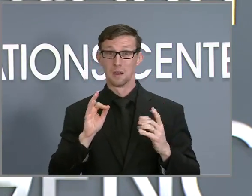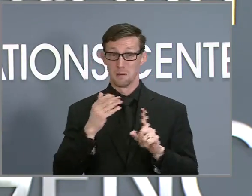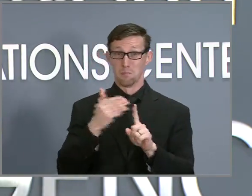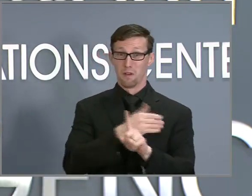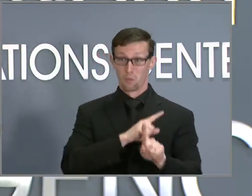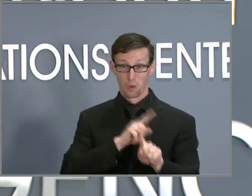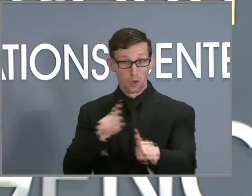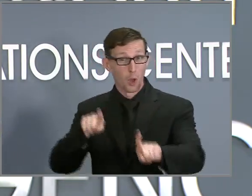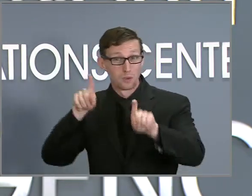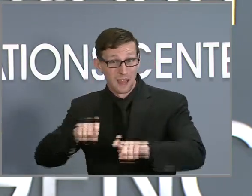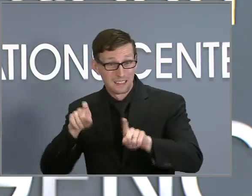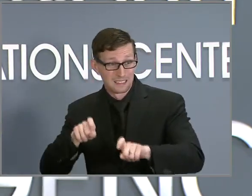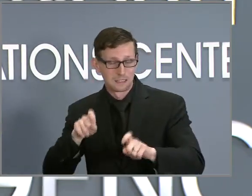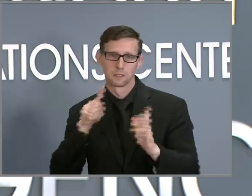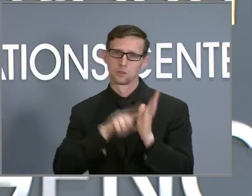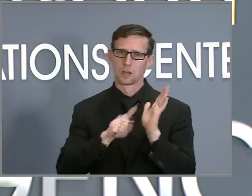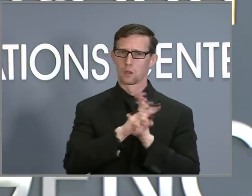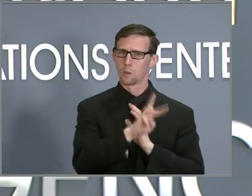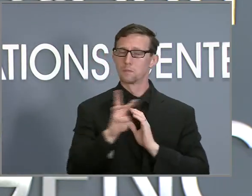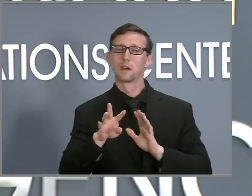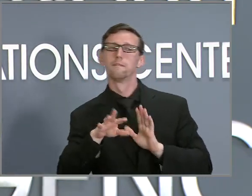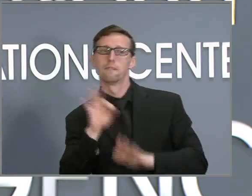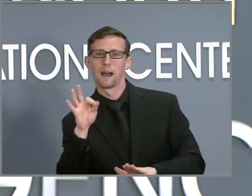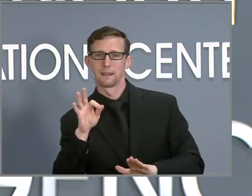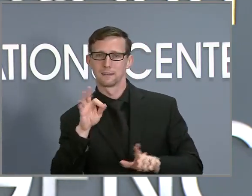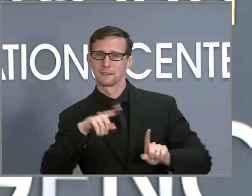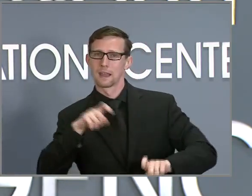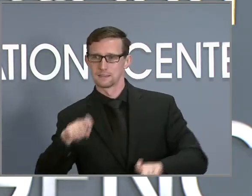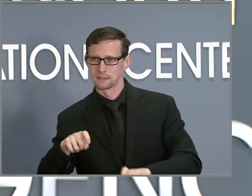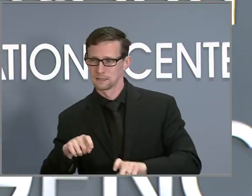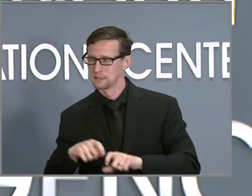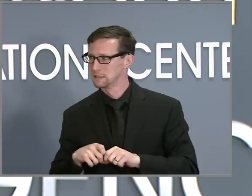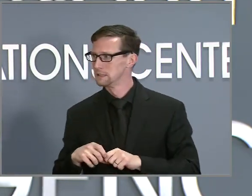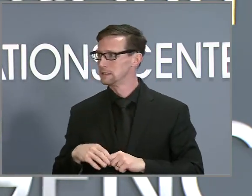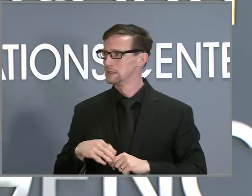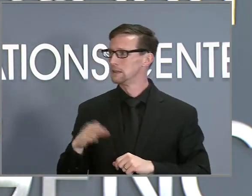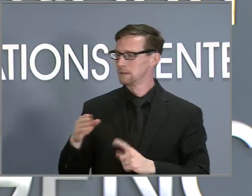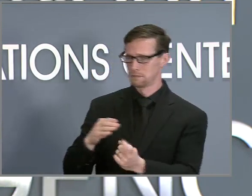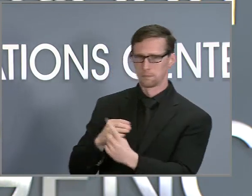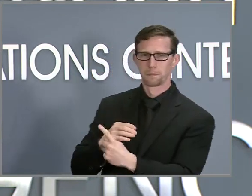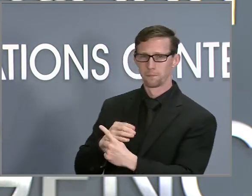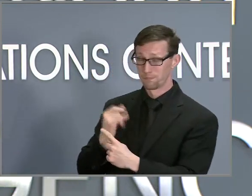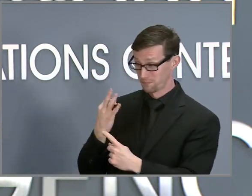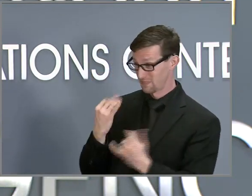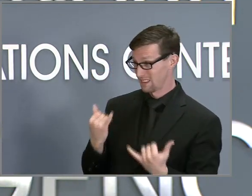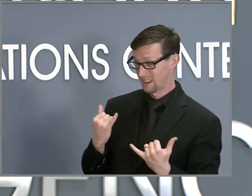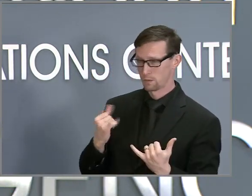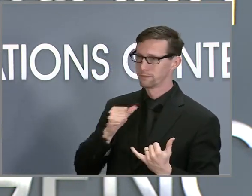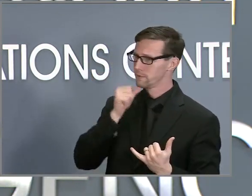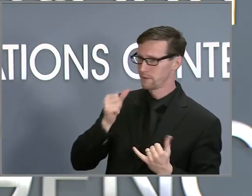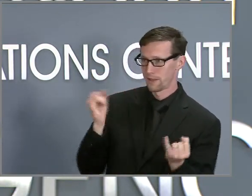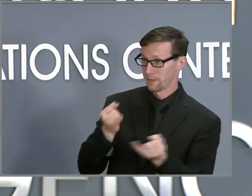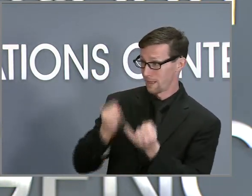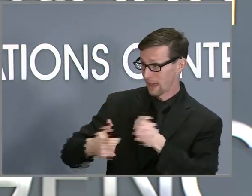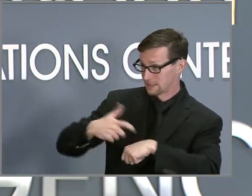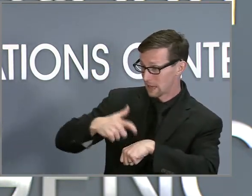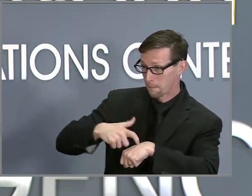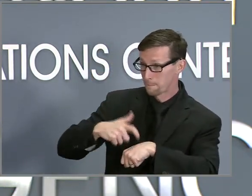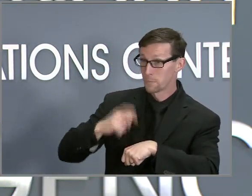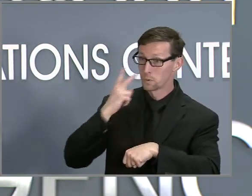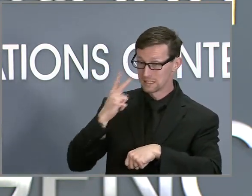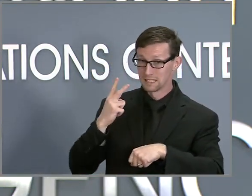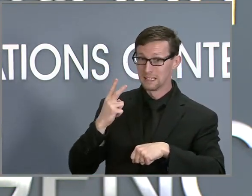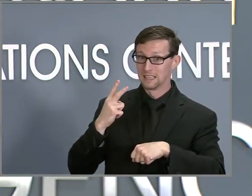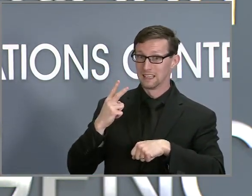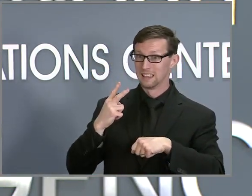those opportunities for testing. In the event that this is not the last time we see an increased demand for testing like this, say there is another surge in the